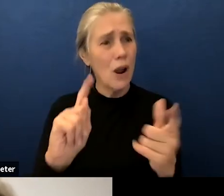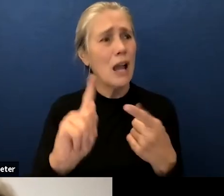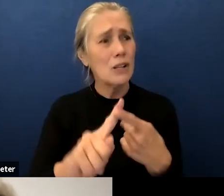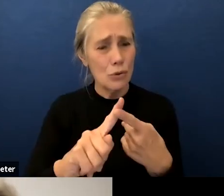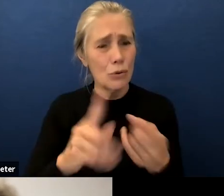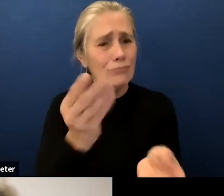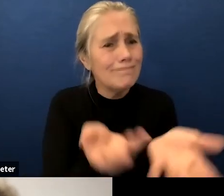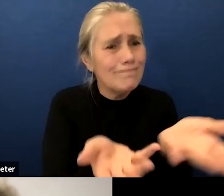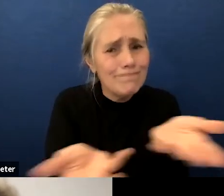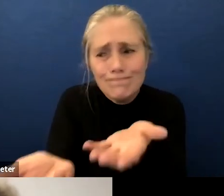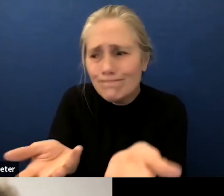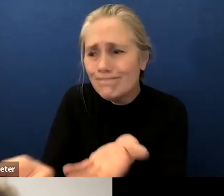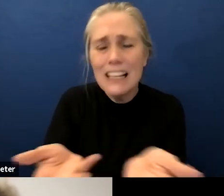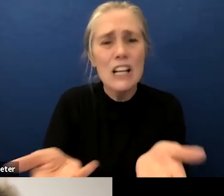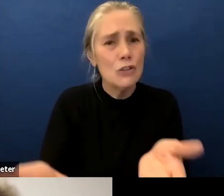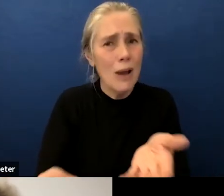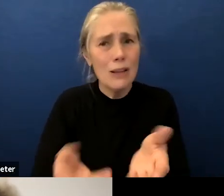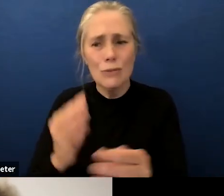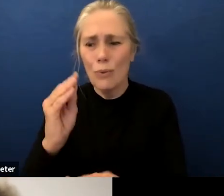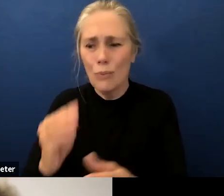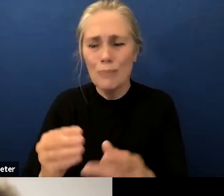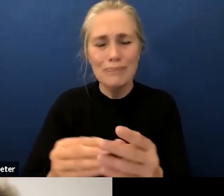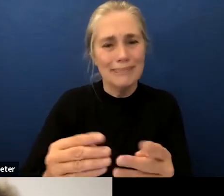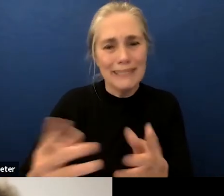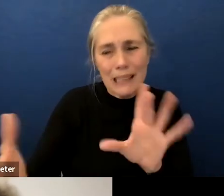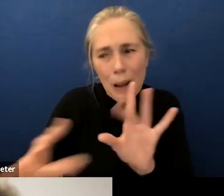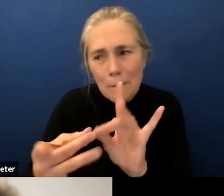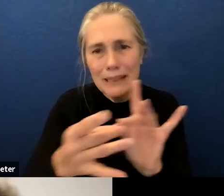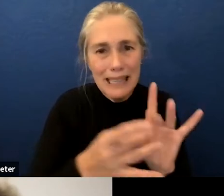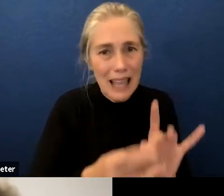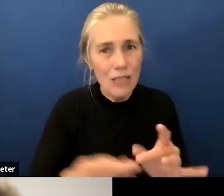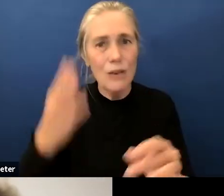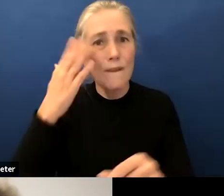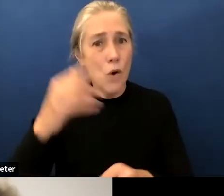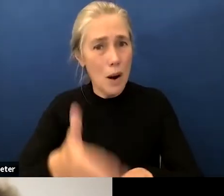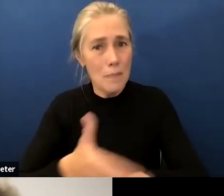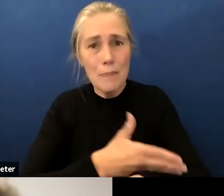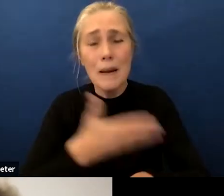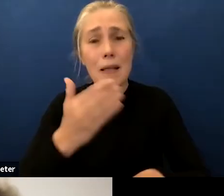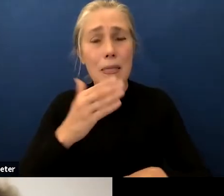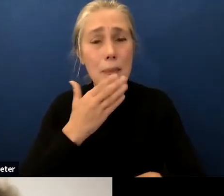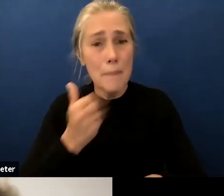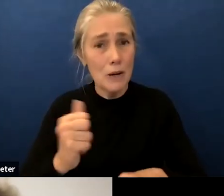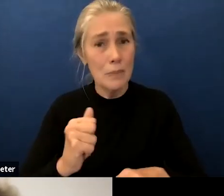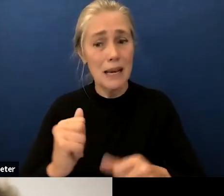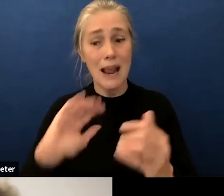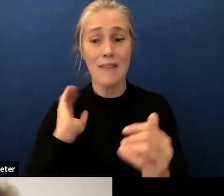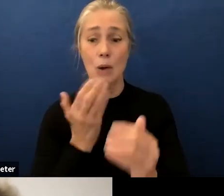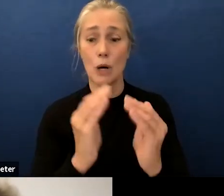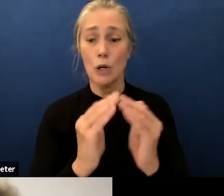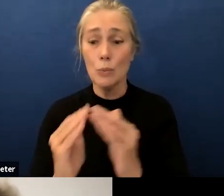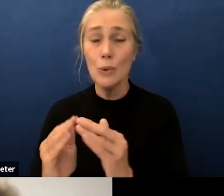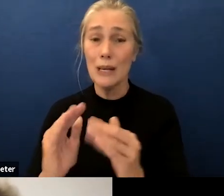and collaborate for the betterment of our community and our country staying involved in the process is essential whether it's about